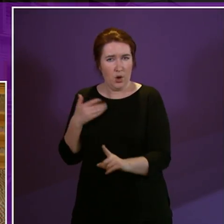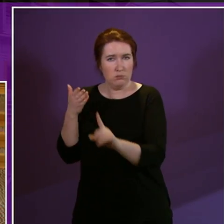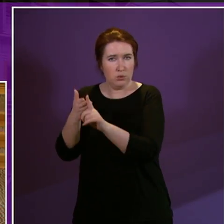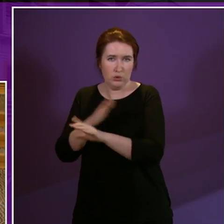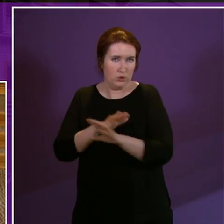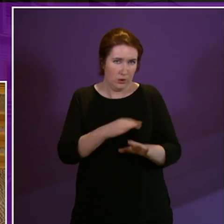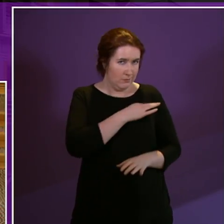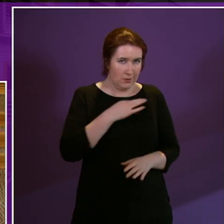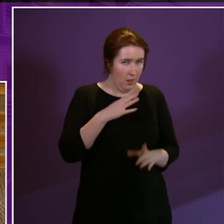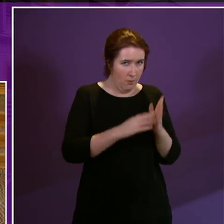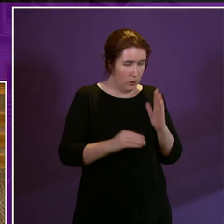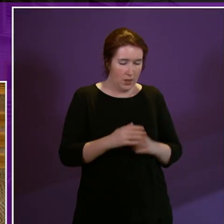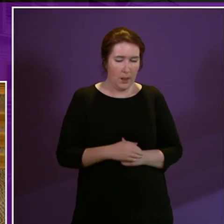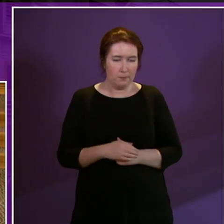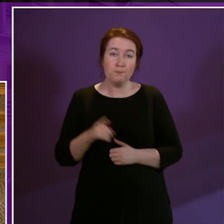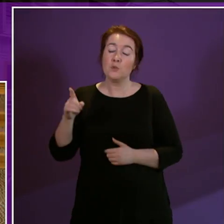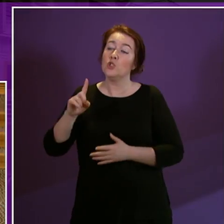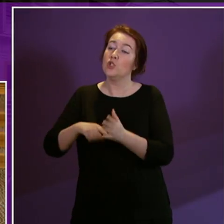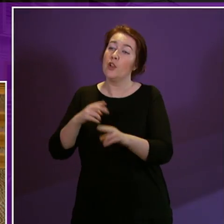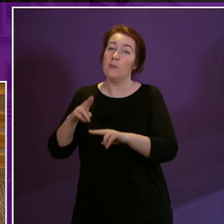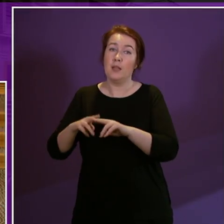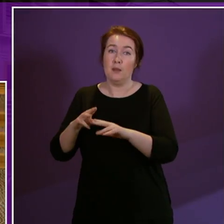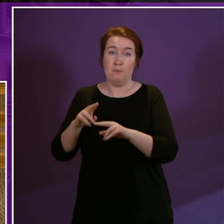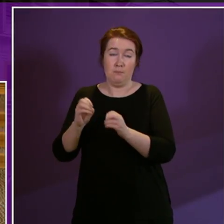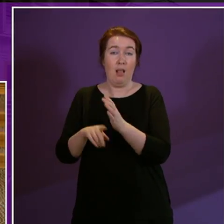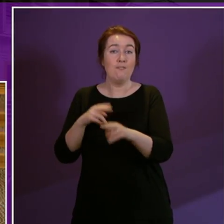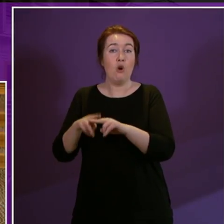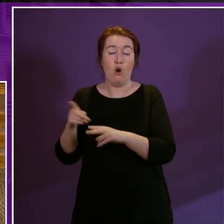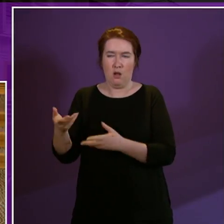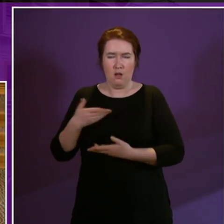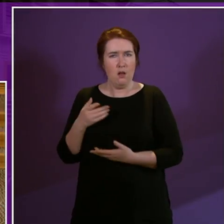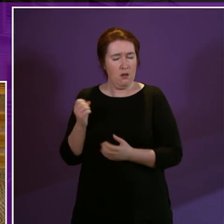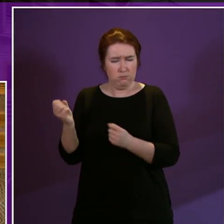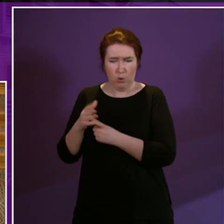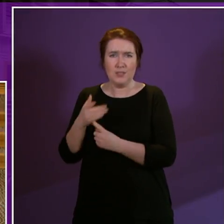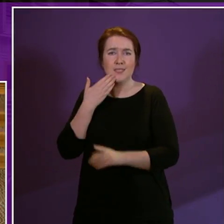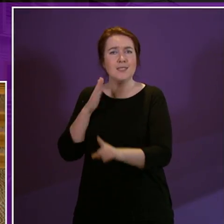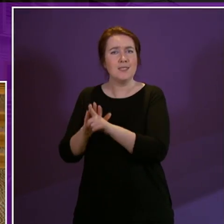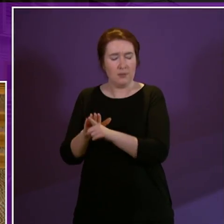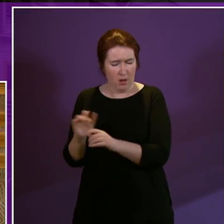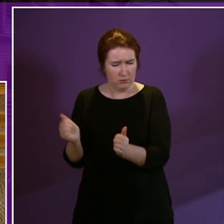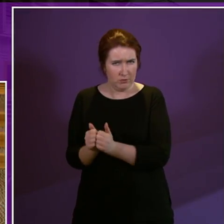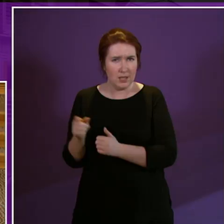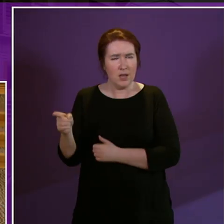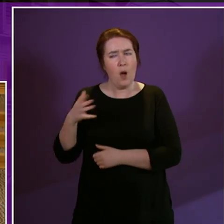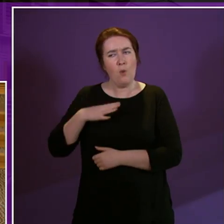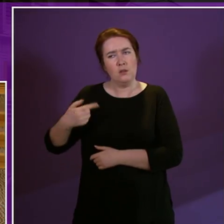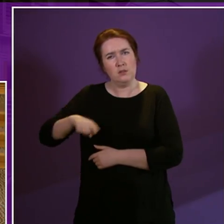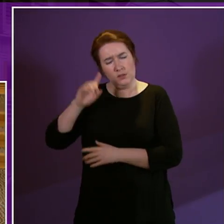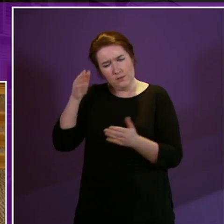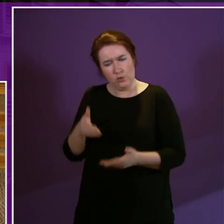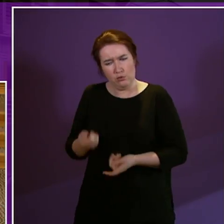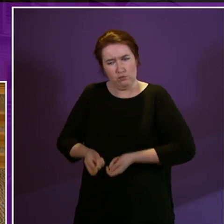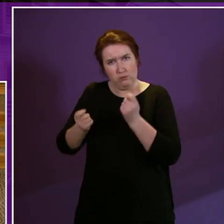from Jeremy Balfour I couldn't agree more in terms of the importance of stigma and I want us to focus on raising